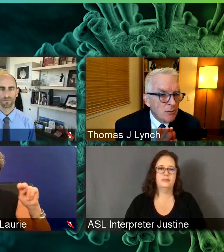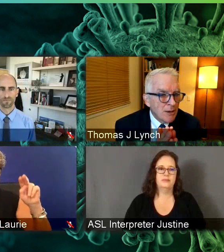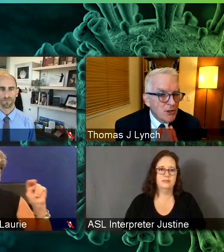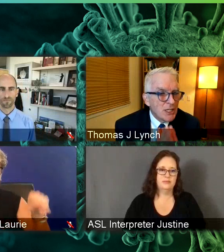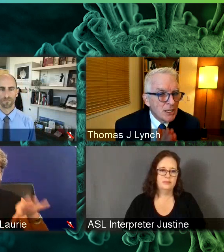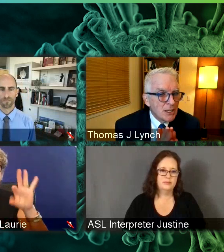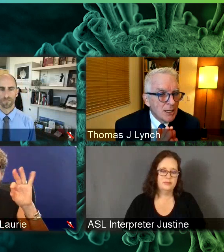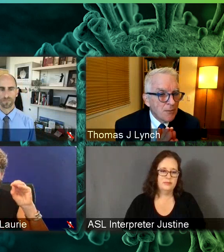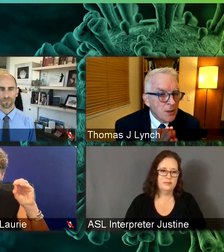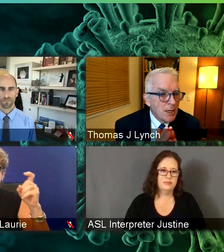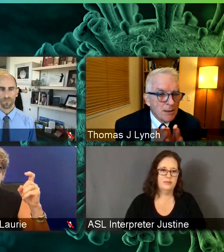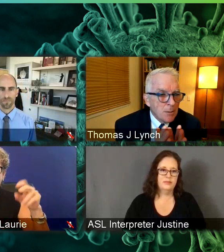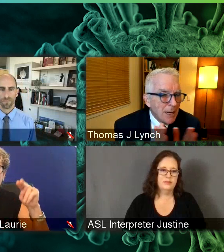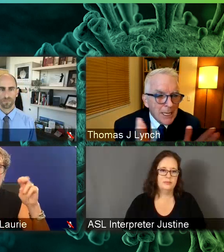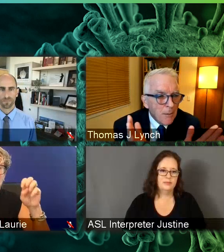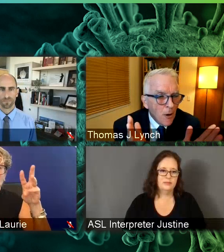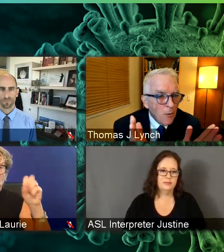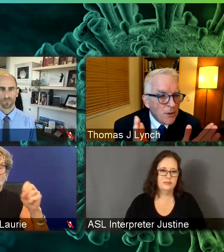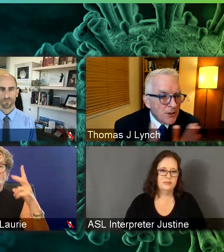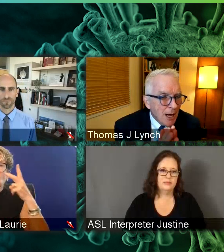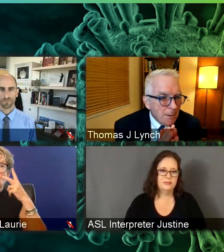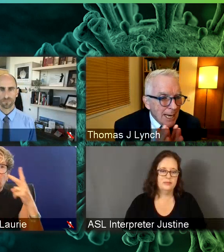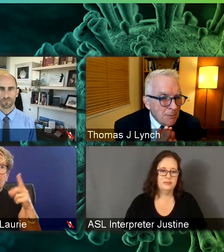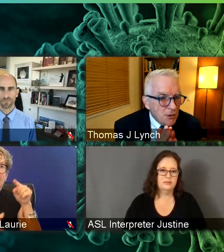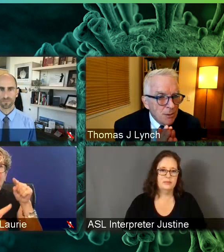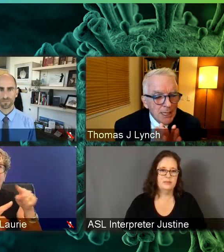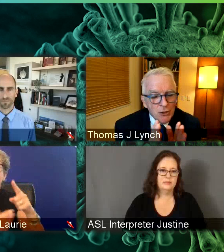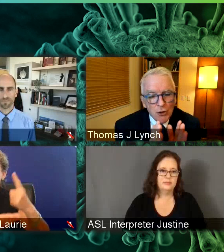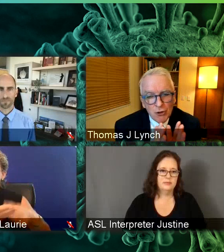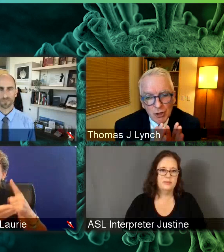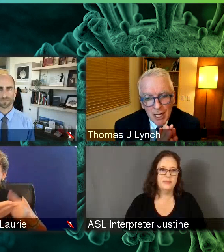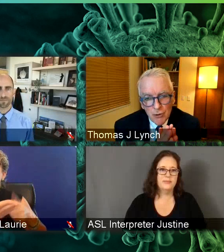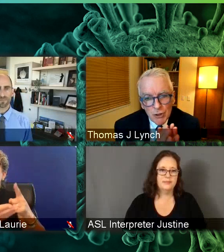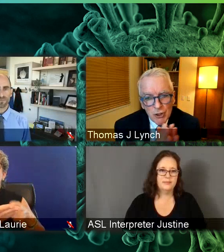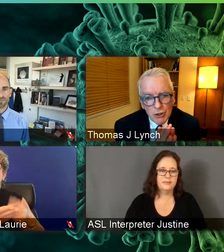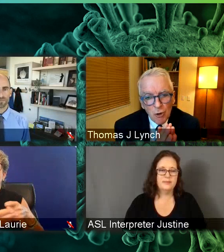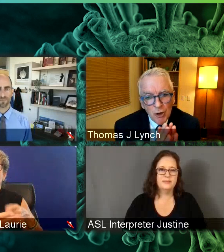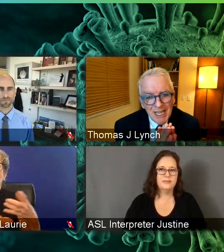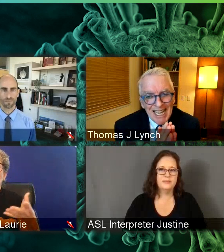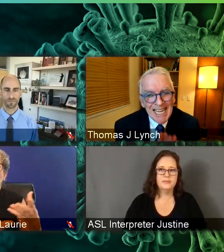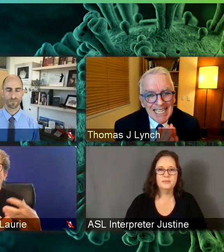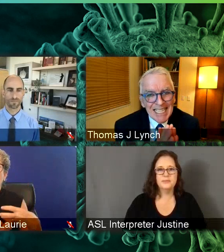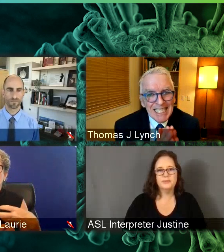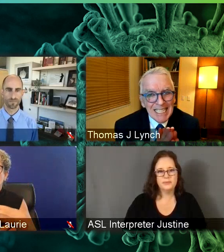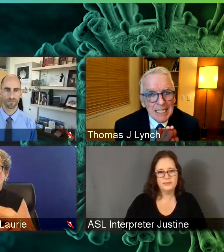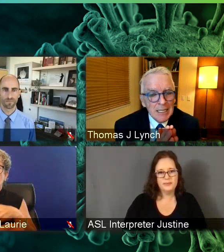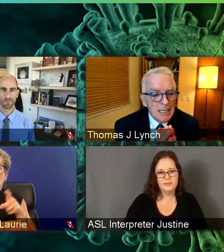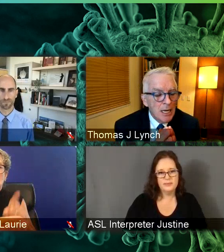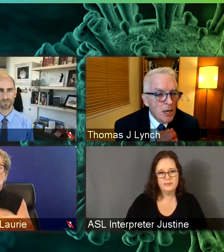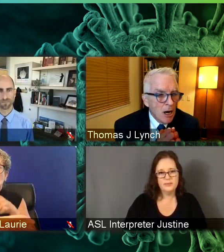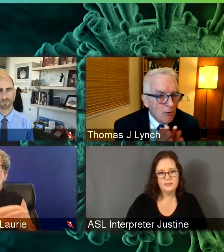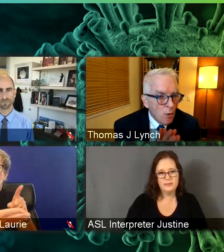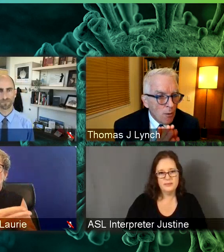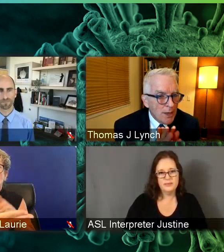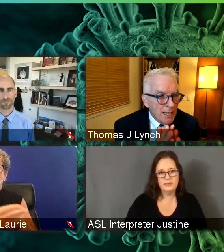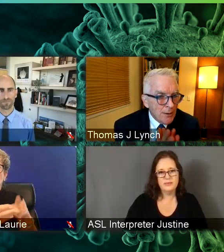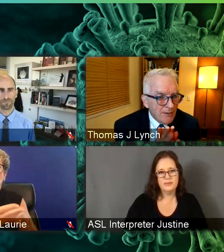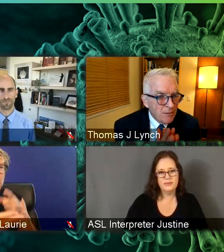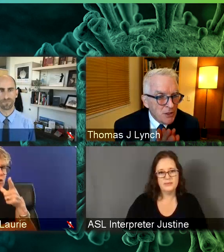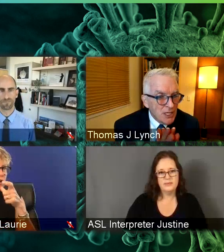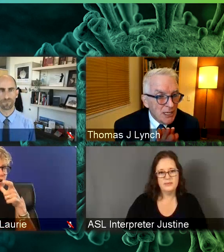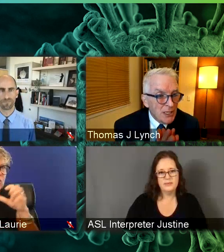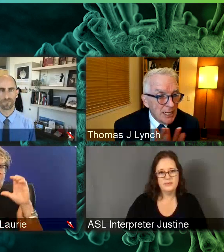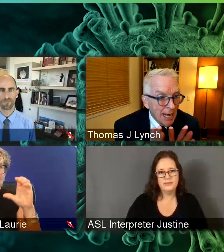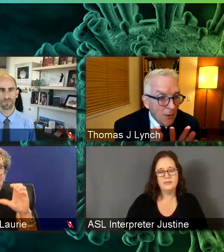criticism of the CDC, depending upon what the topic happens to be. And so there's a lot of criticism on the inconsistency of what we're